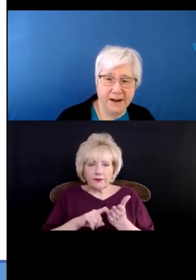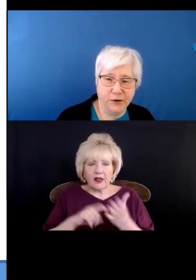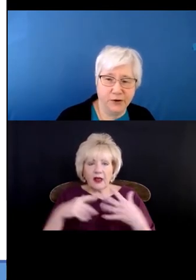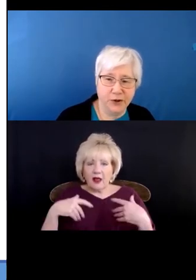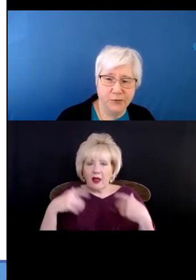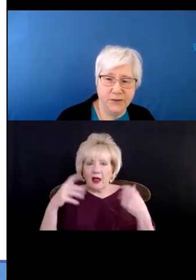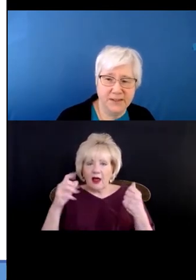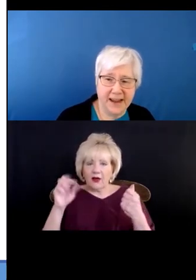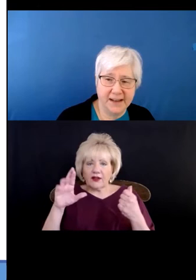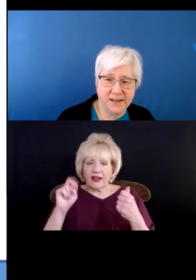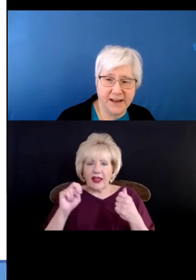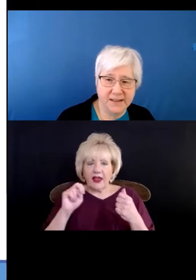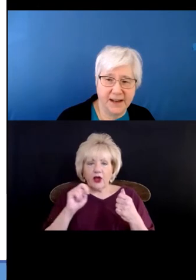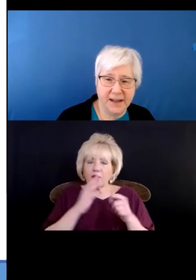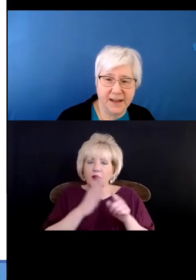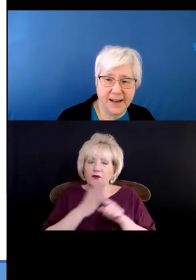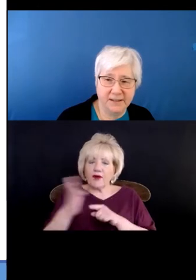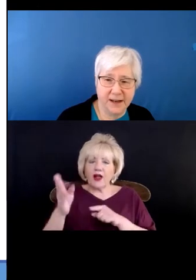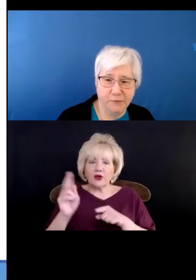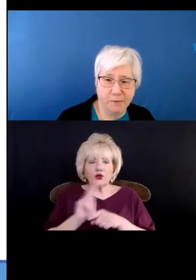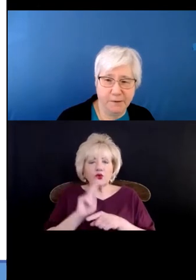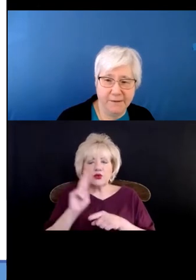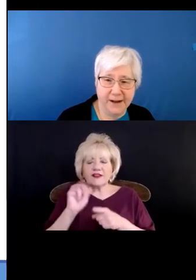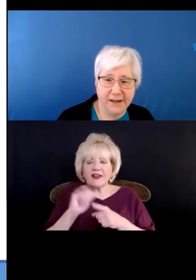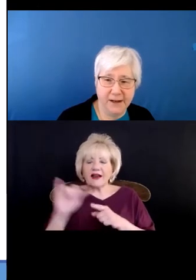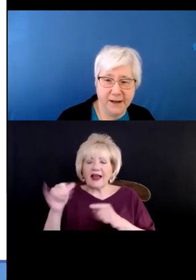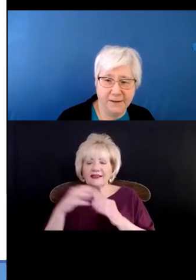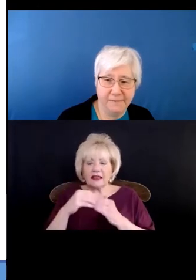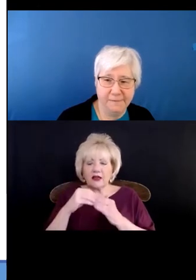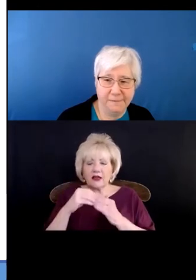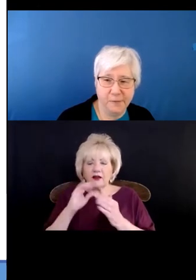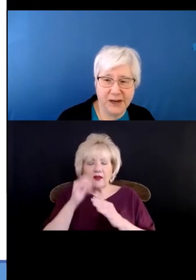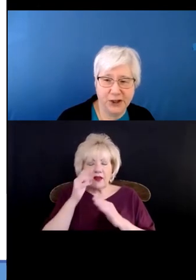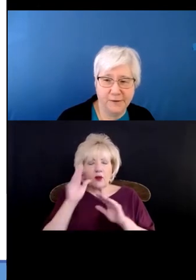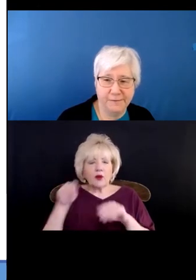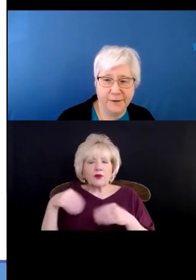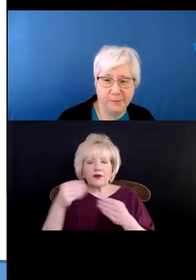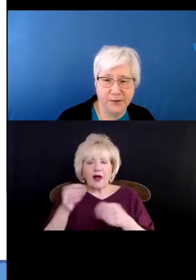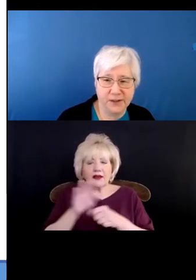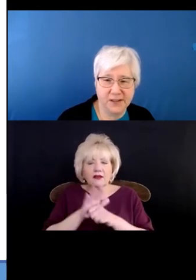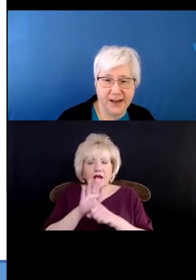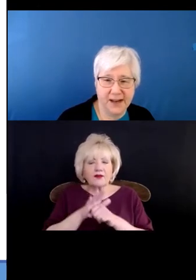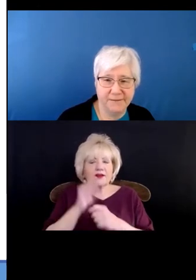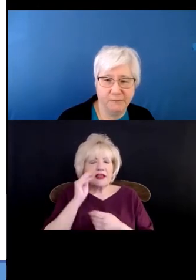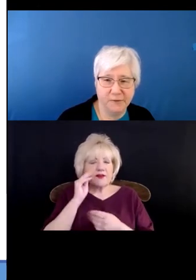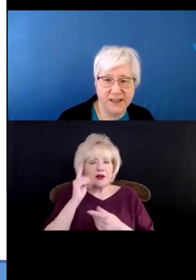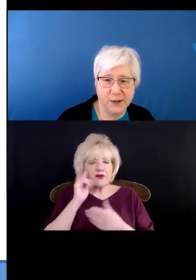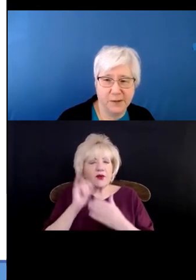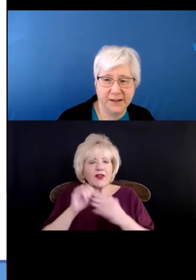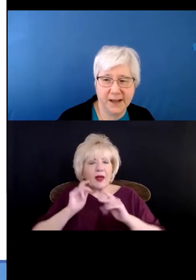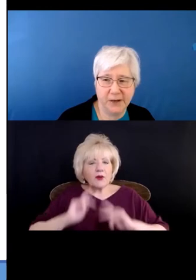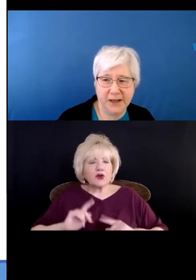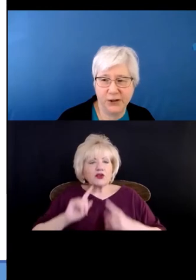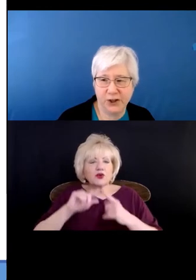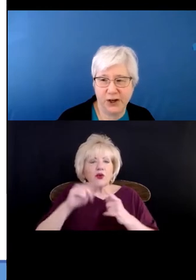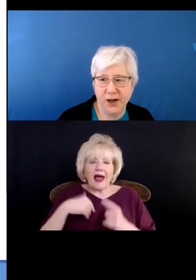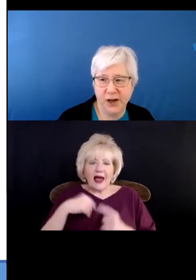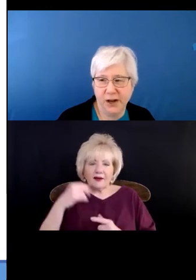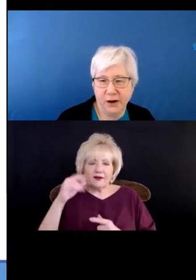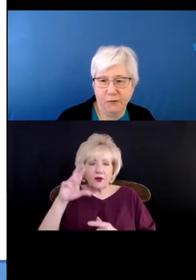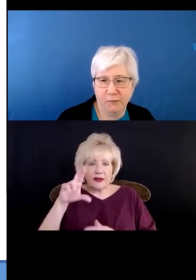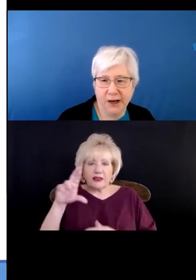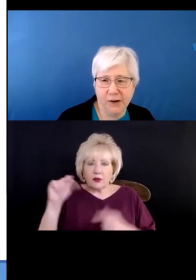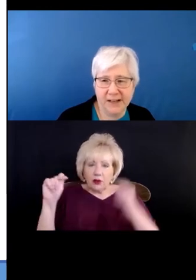care provider used that as a guide, they would provide enough information for the person to have their reasonable accommodation